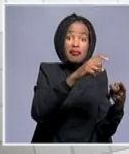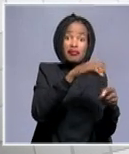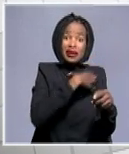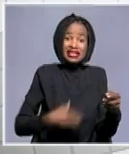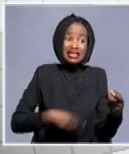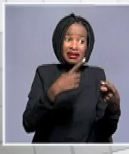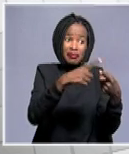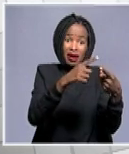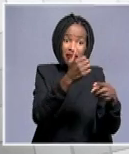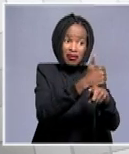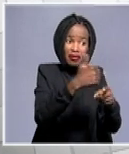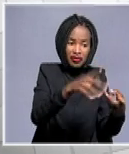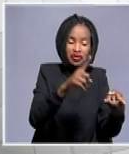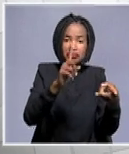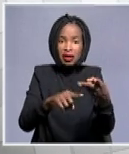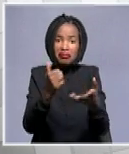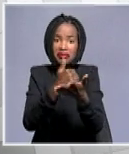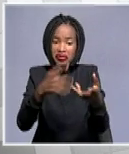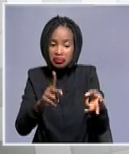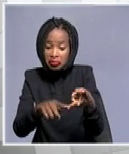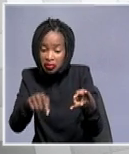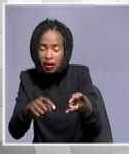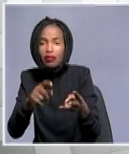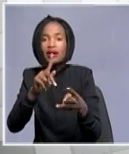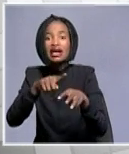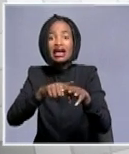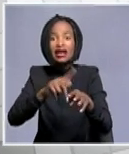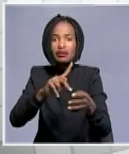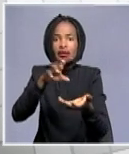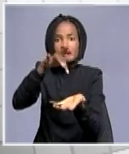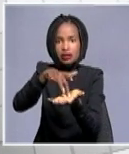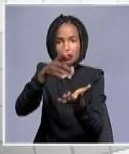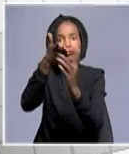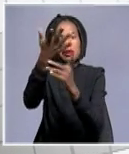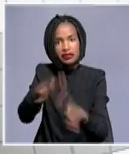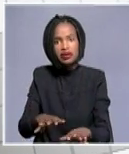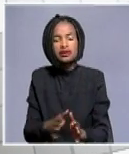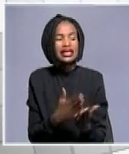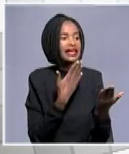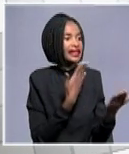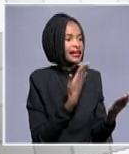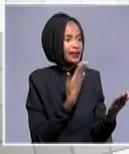with the inhabitants and clean as well. All right, Blanche, thank you so much, and all the best! very much.